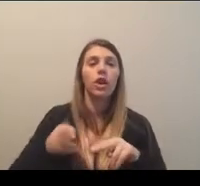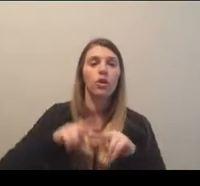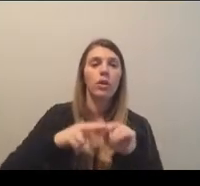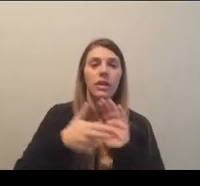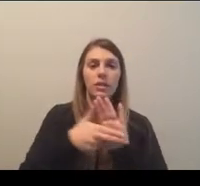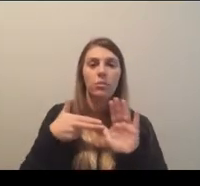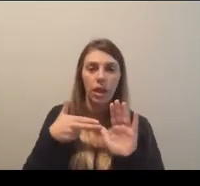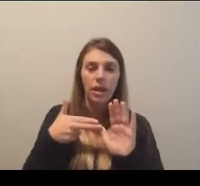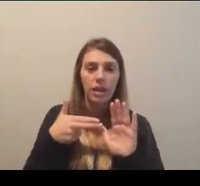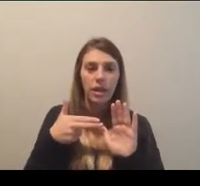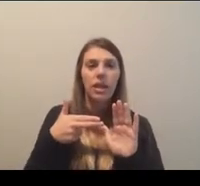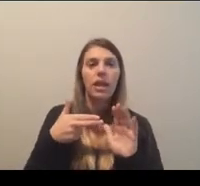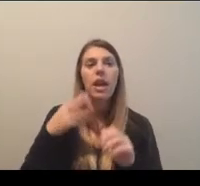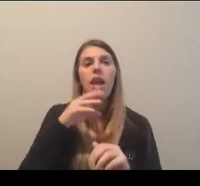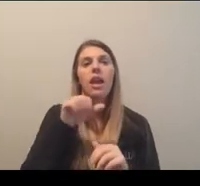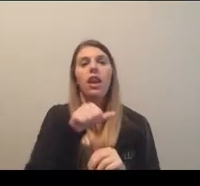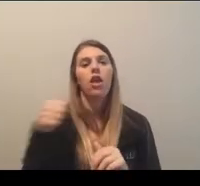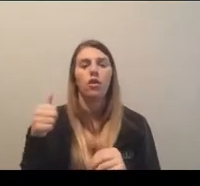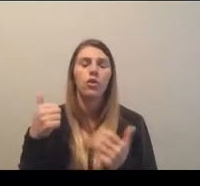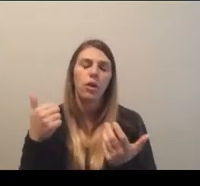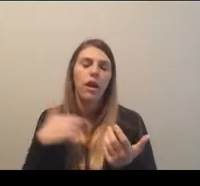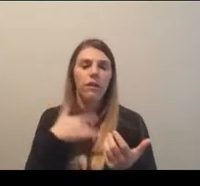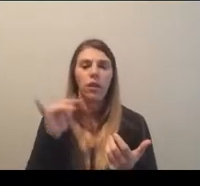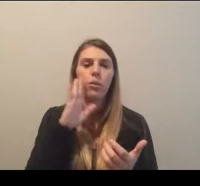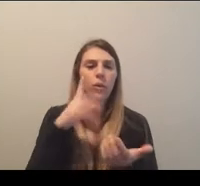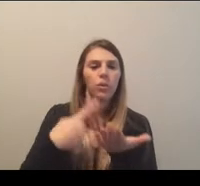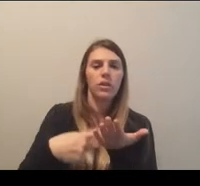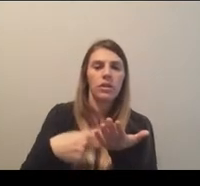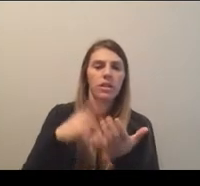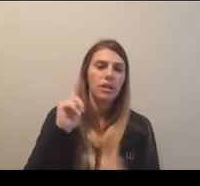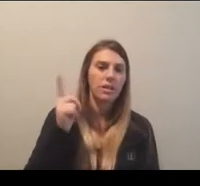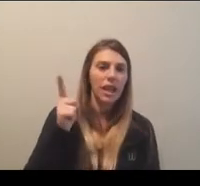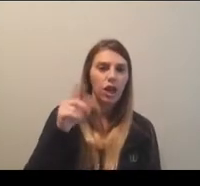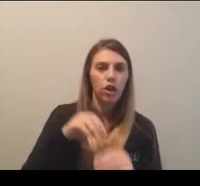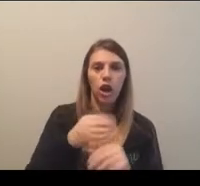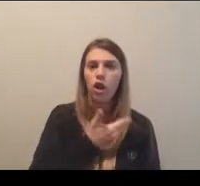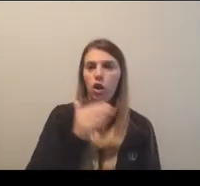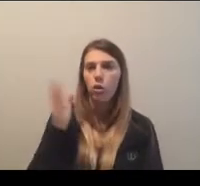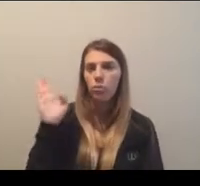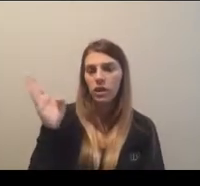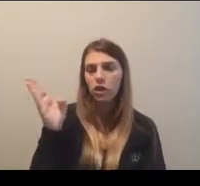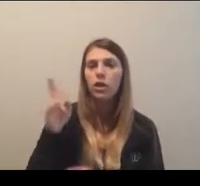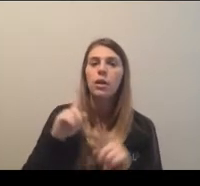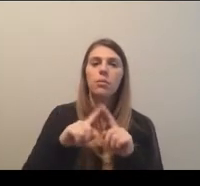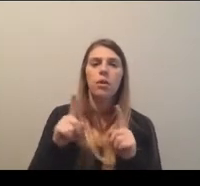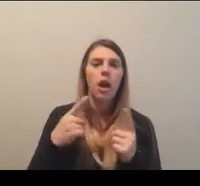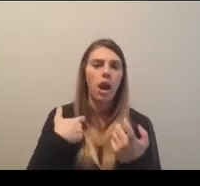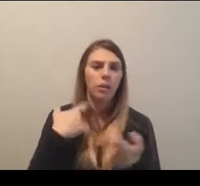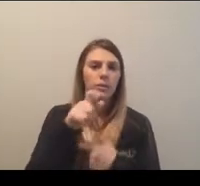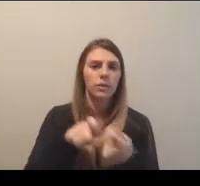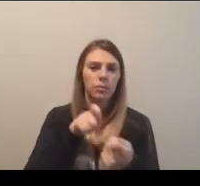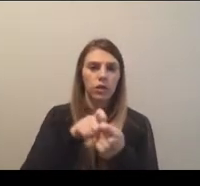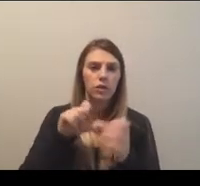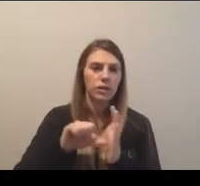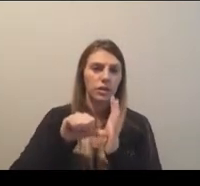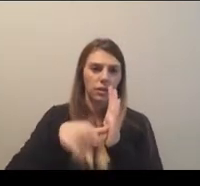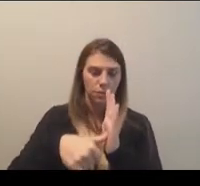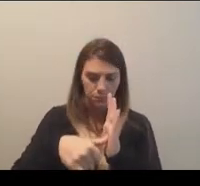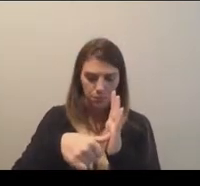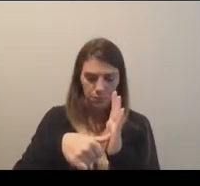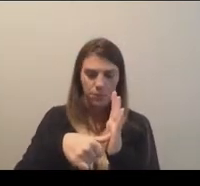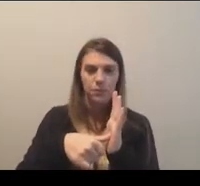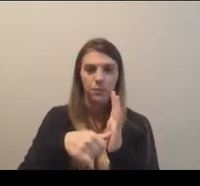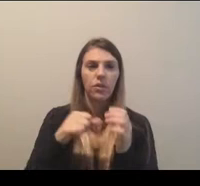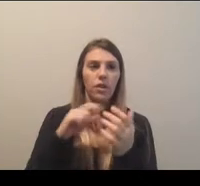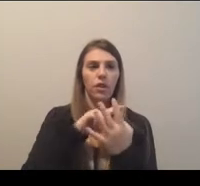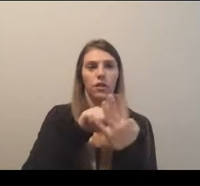signage and, and otherwise, which I think we're going to talk about also later in the presentation here, but I'd specifically wanted to emphasize that as part of the first